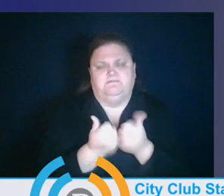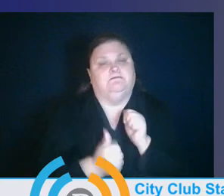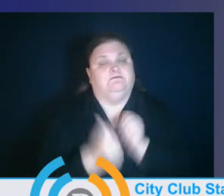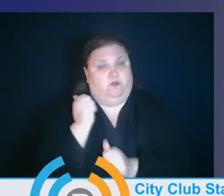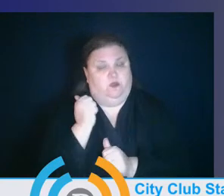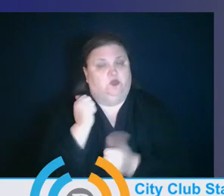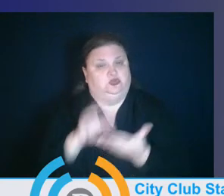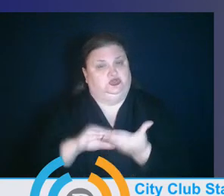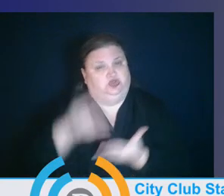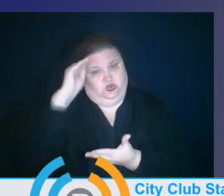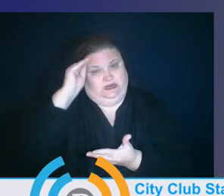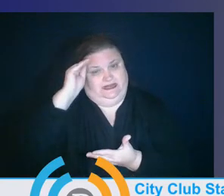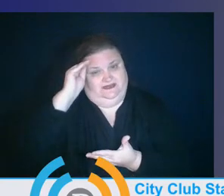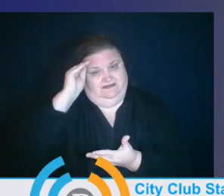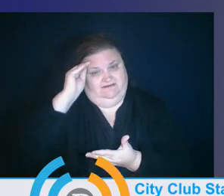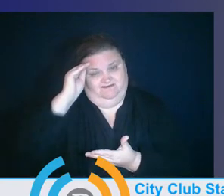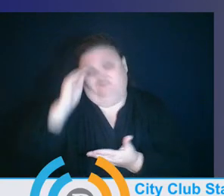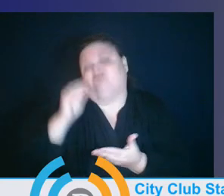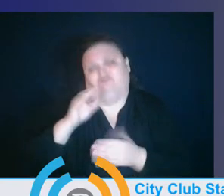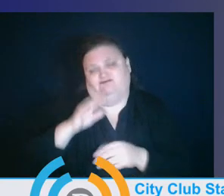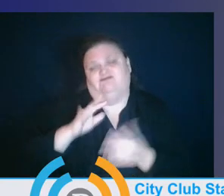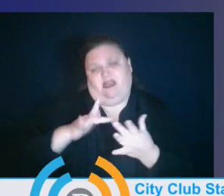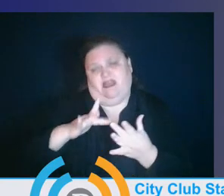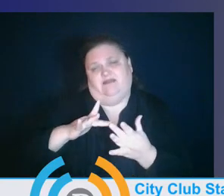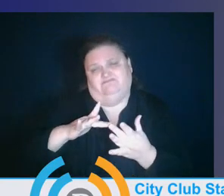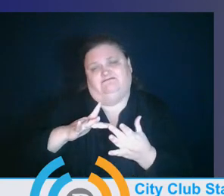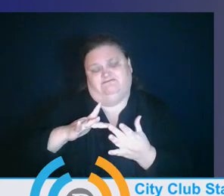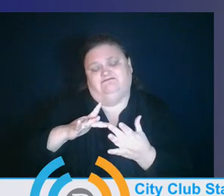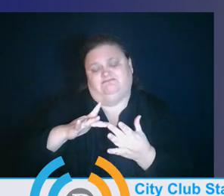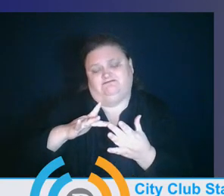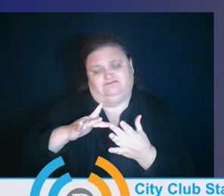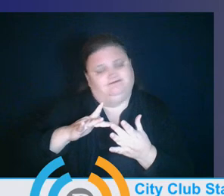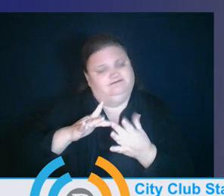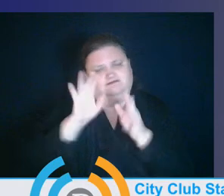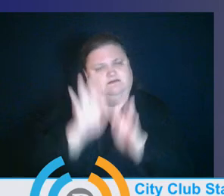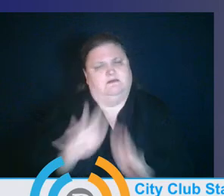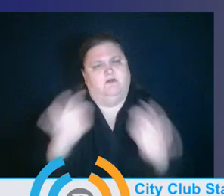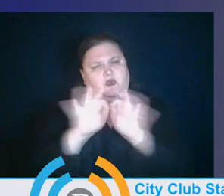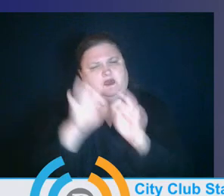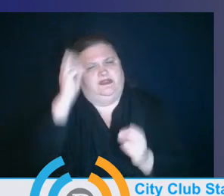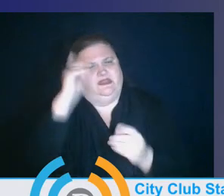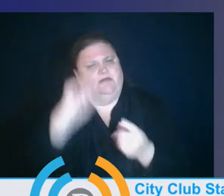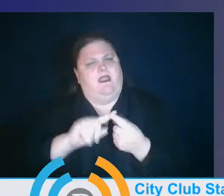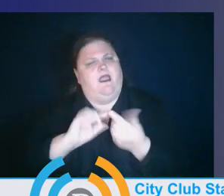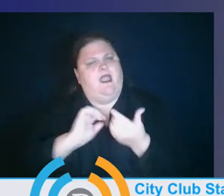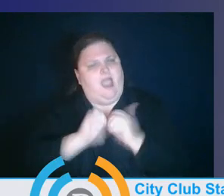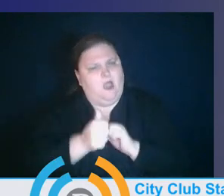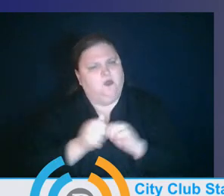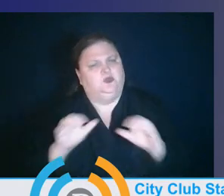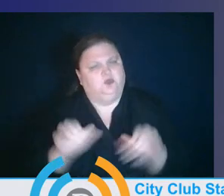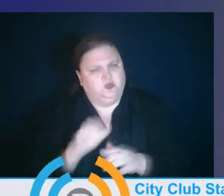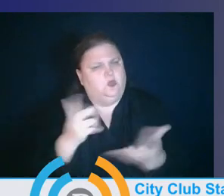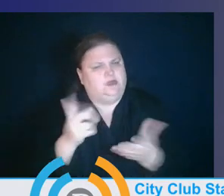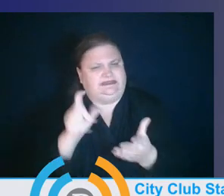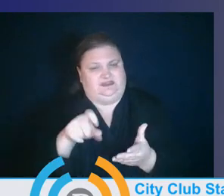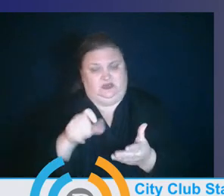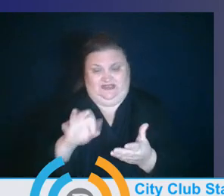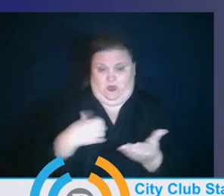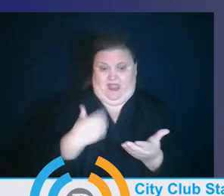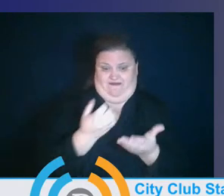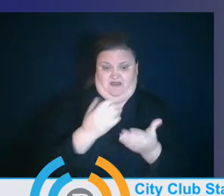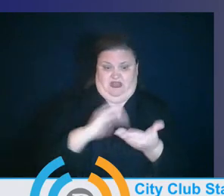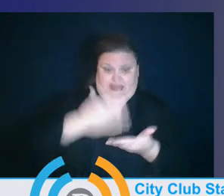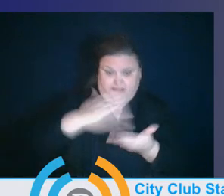evolve on the on the web. And it's important for us to ensure that we're doing what is necessary. Because just having a device doesn't mean learning is equitable.